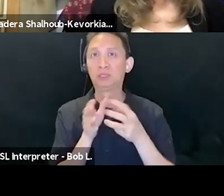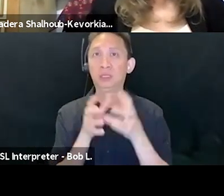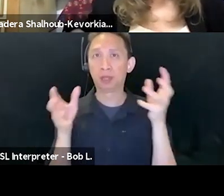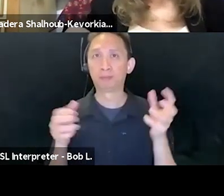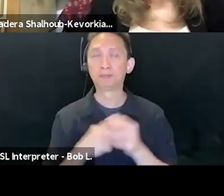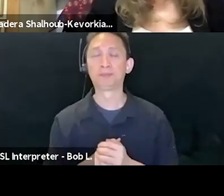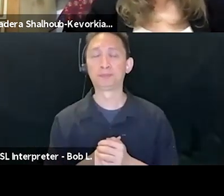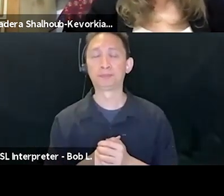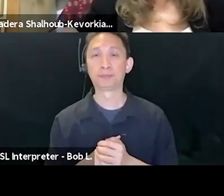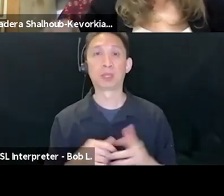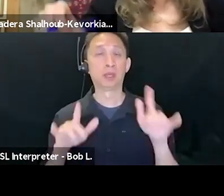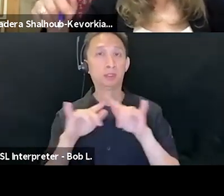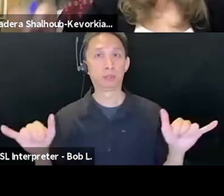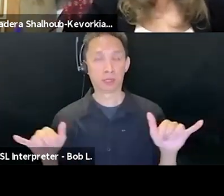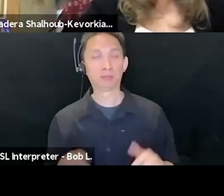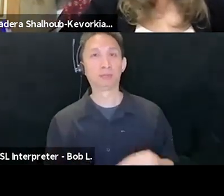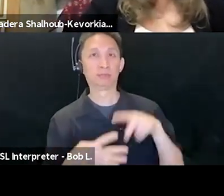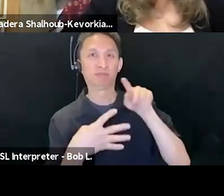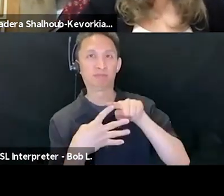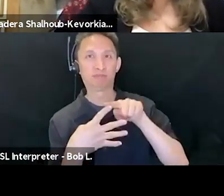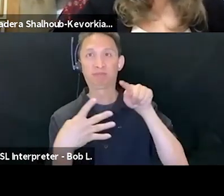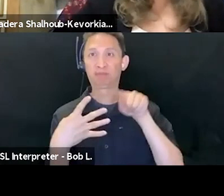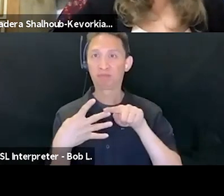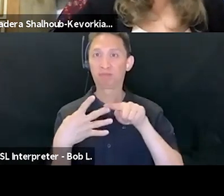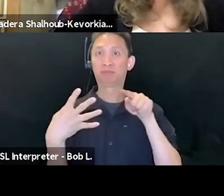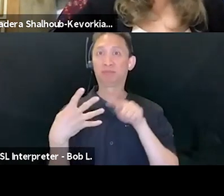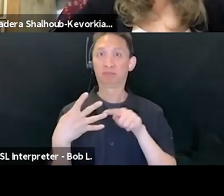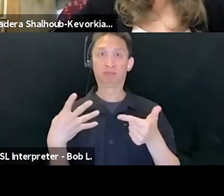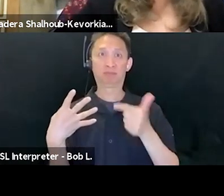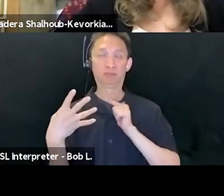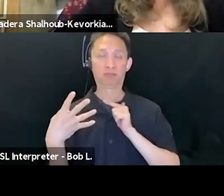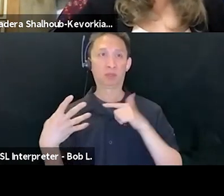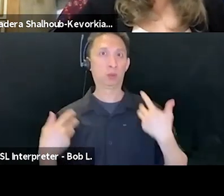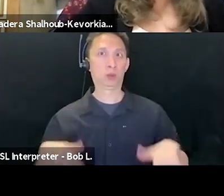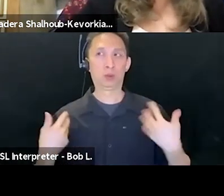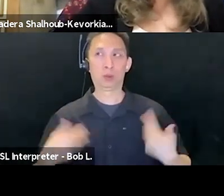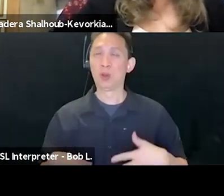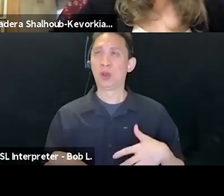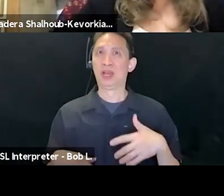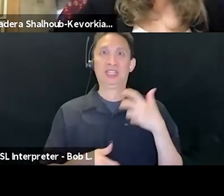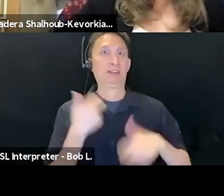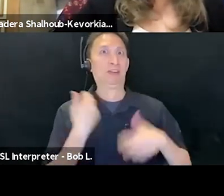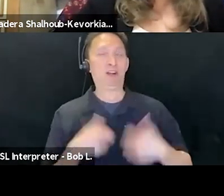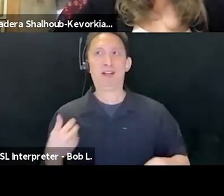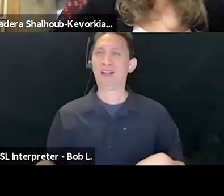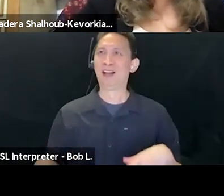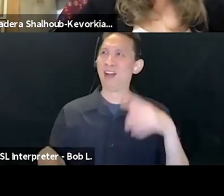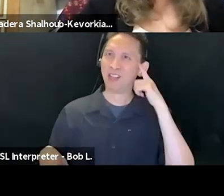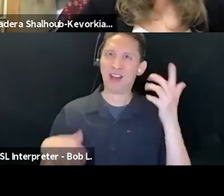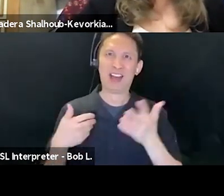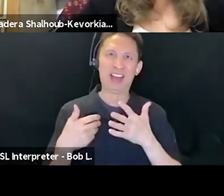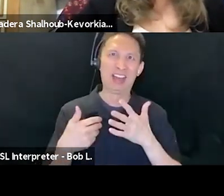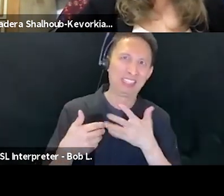And I also want to say, following Nadia and Esmat is even more difficult than I thought it was going to be. So I guess,